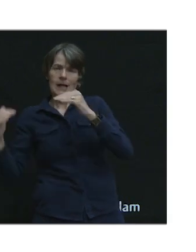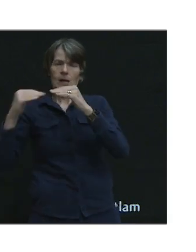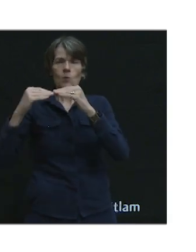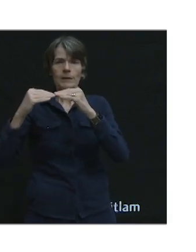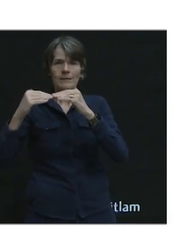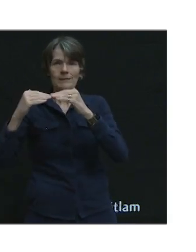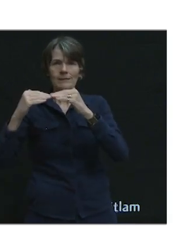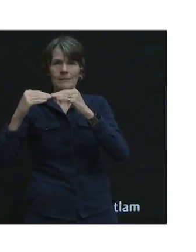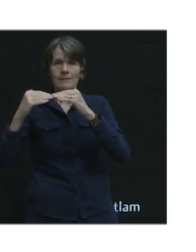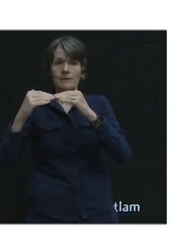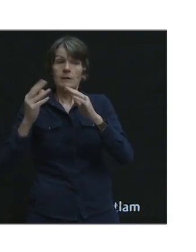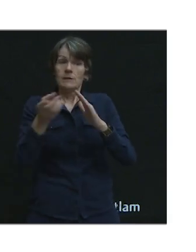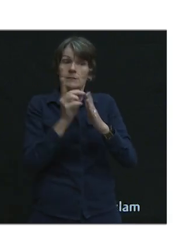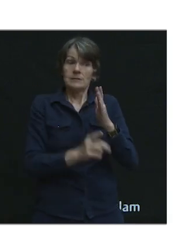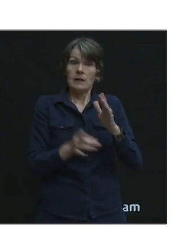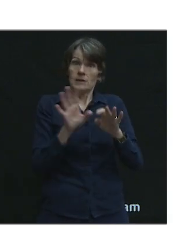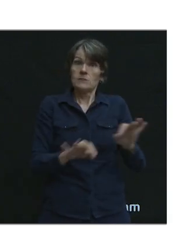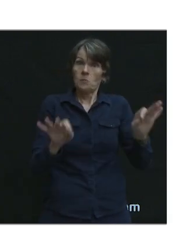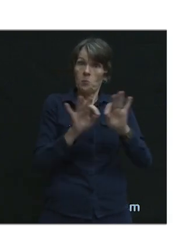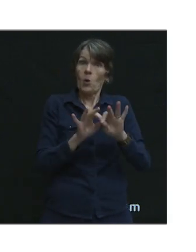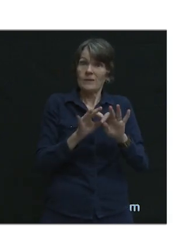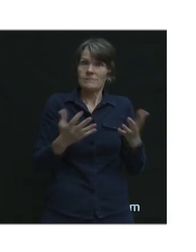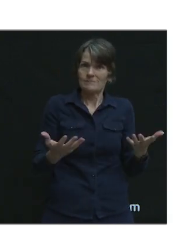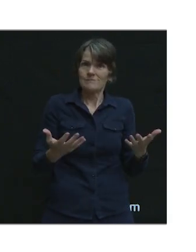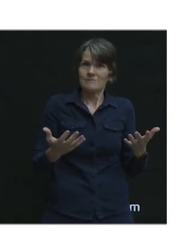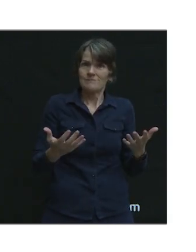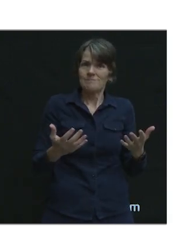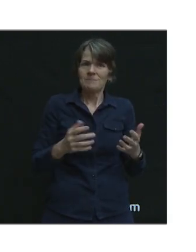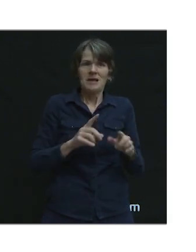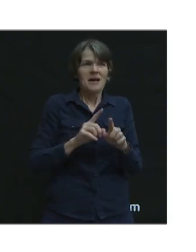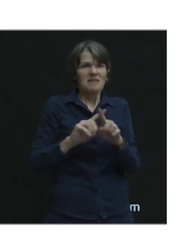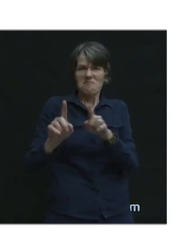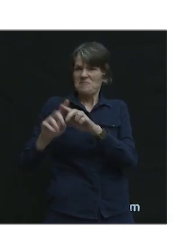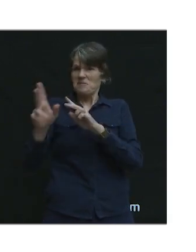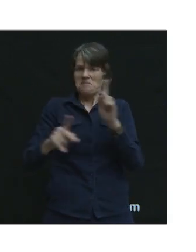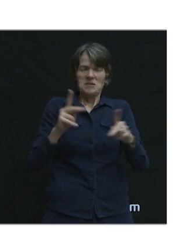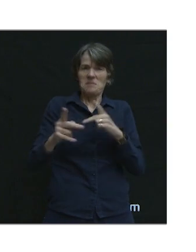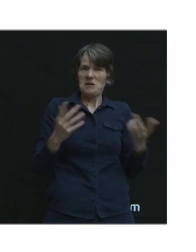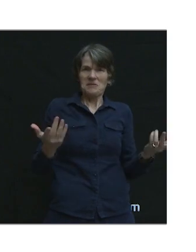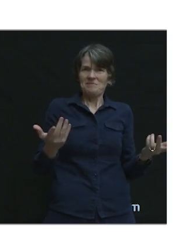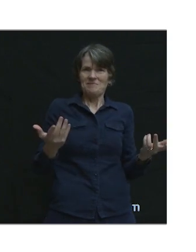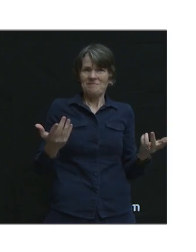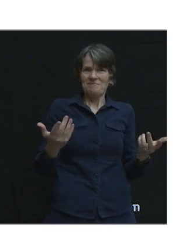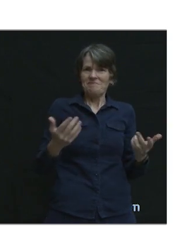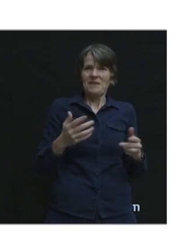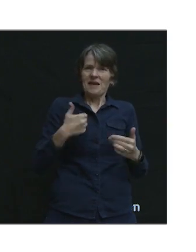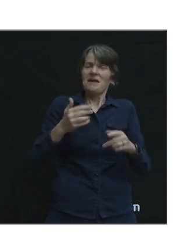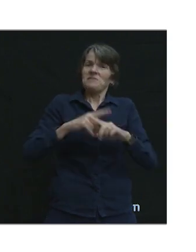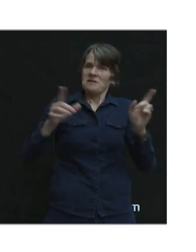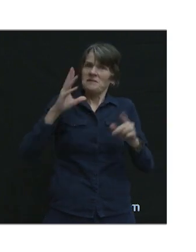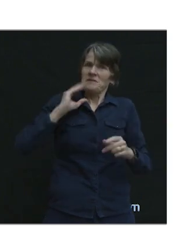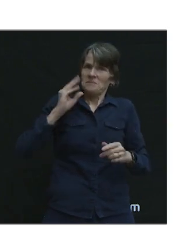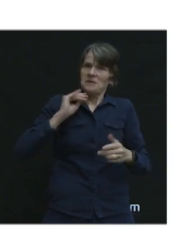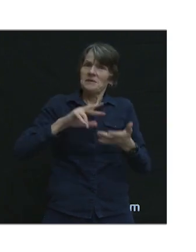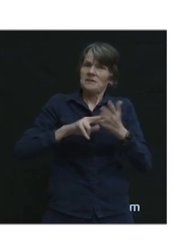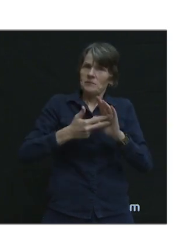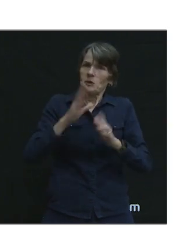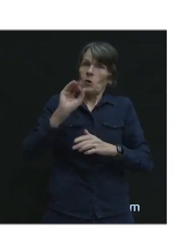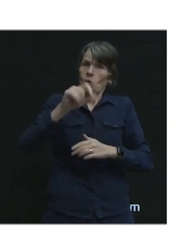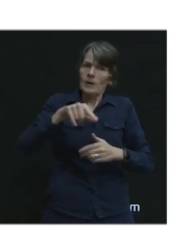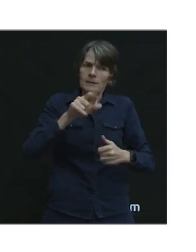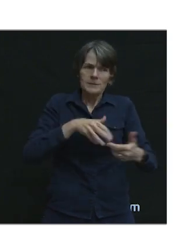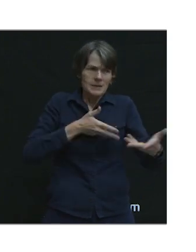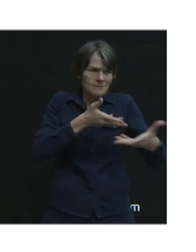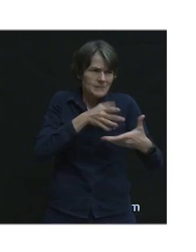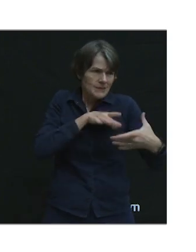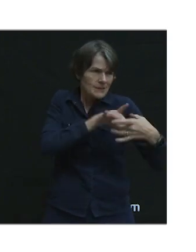is that design matters and it's felt differently by different kinds of people. So encouraging Coquitlam to really make connections to different kinds of